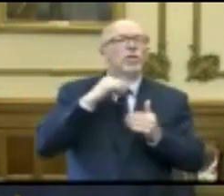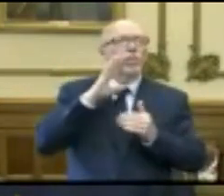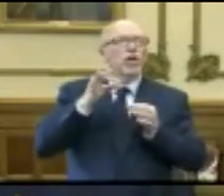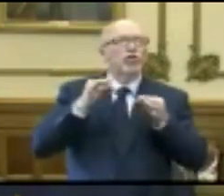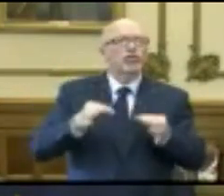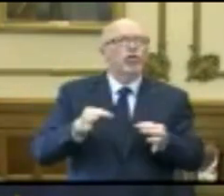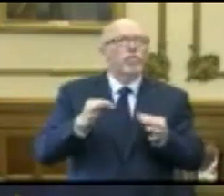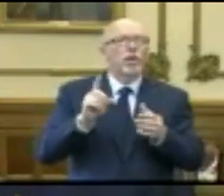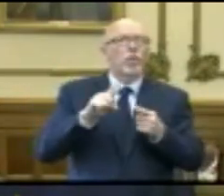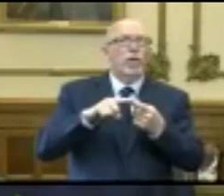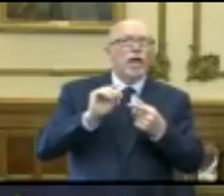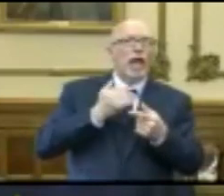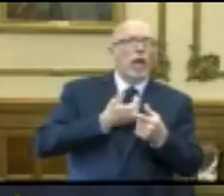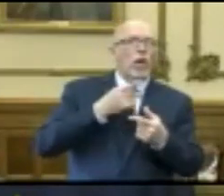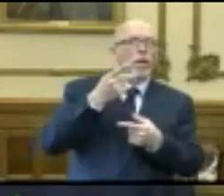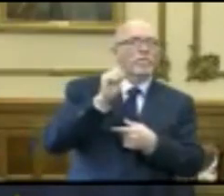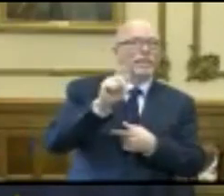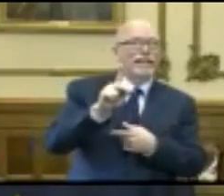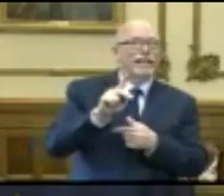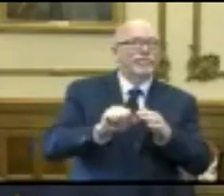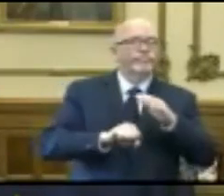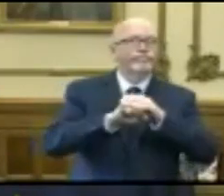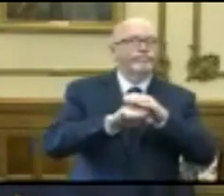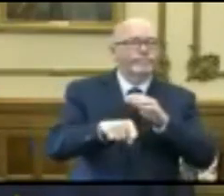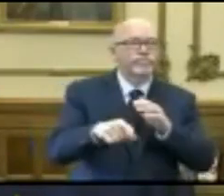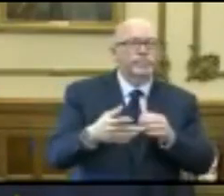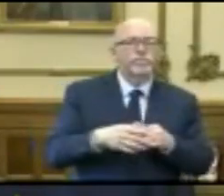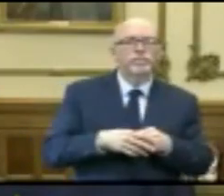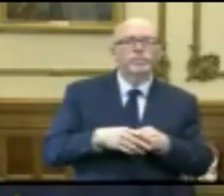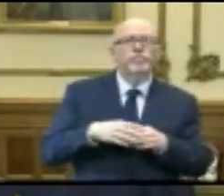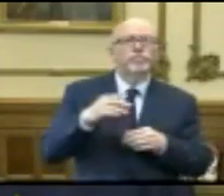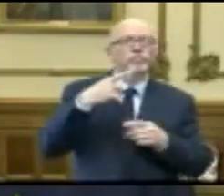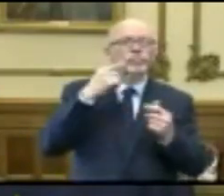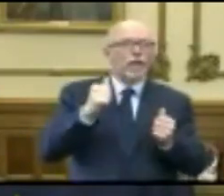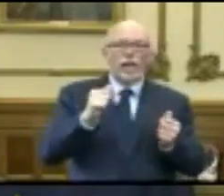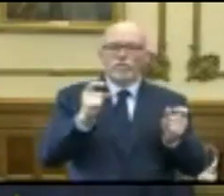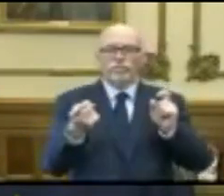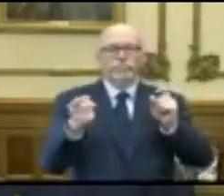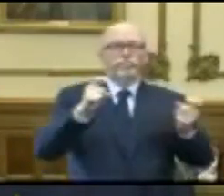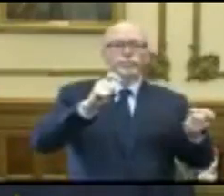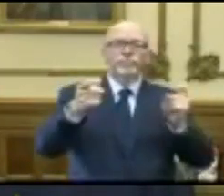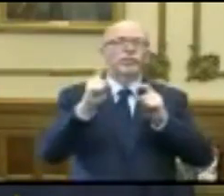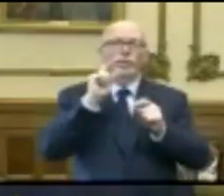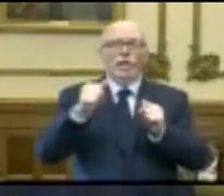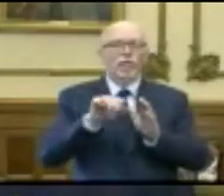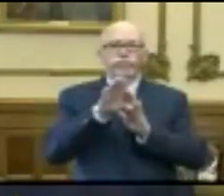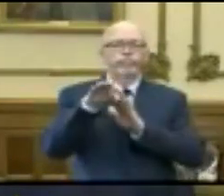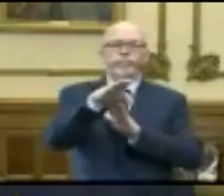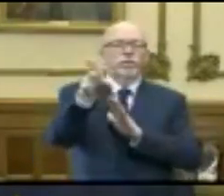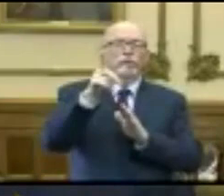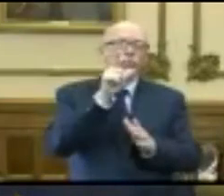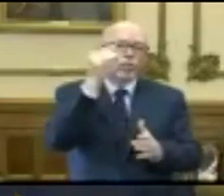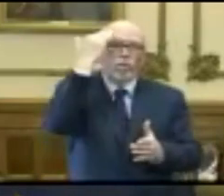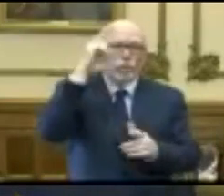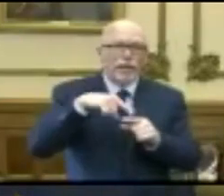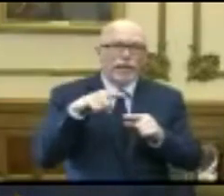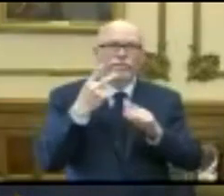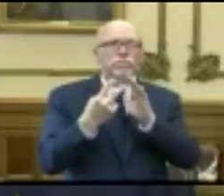that peak or we are determining that surge in large part. Now, this thing could morph and evolve and mutate and go a whole different direction,